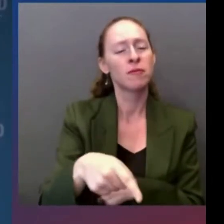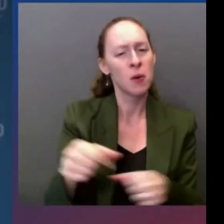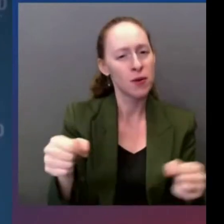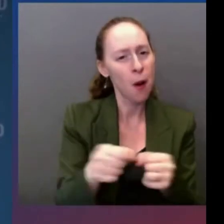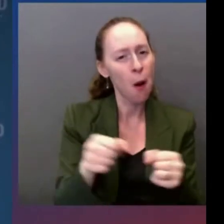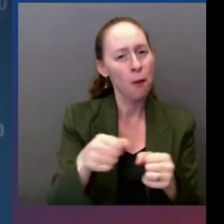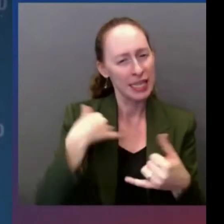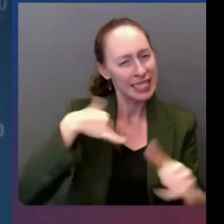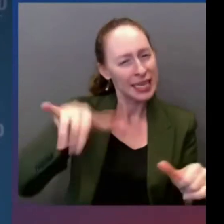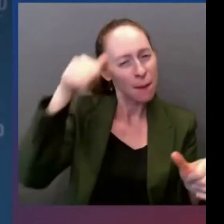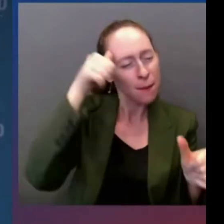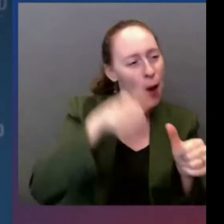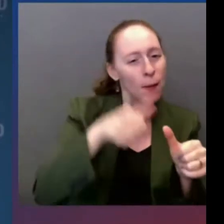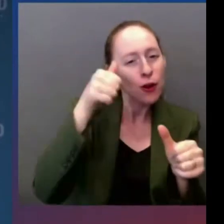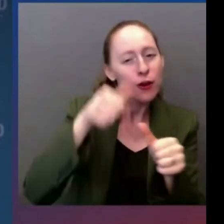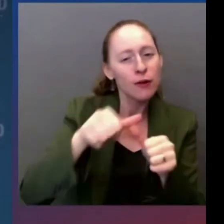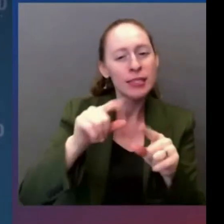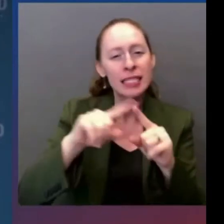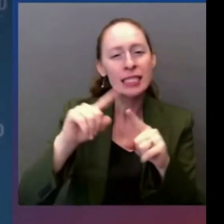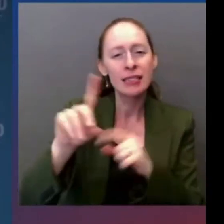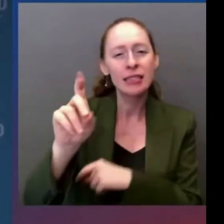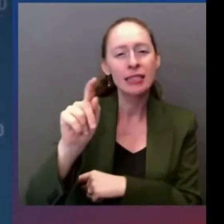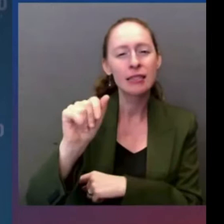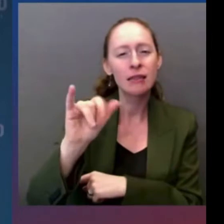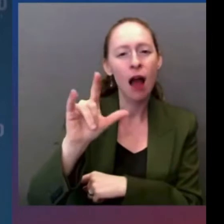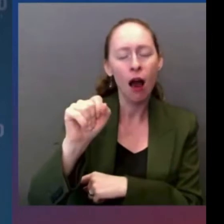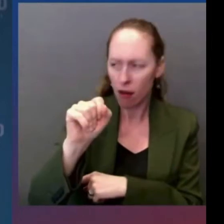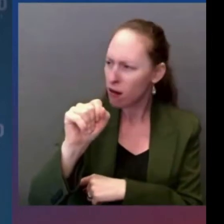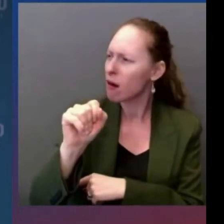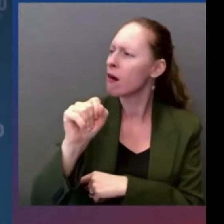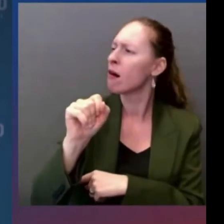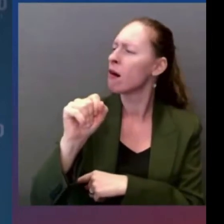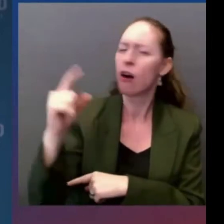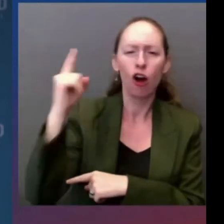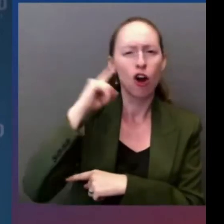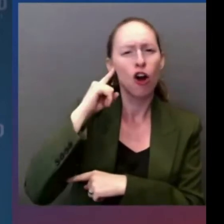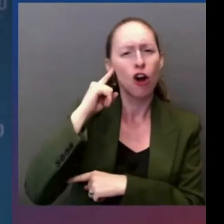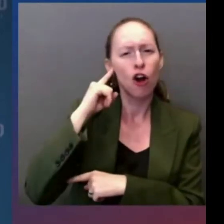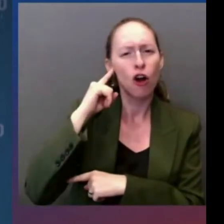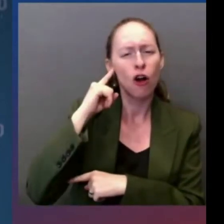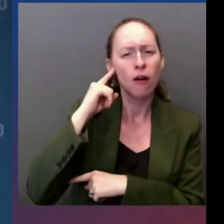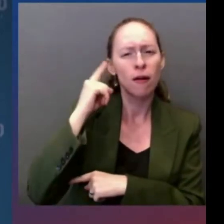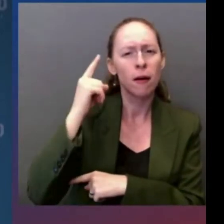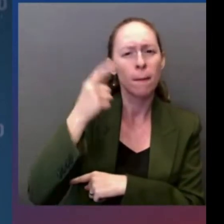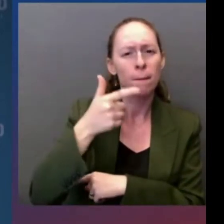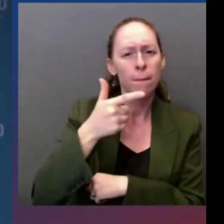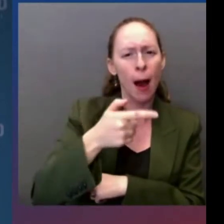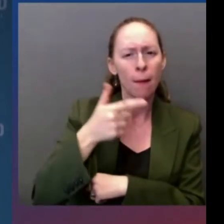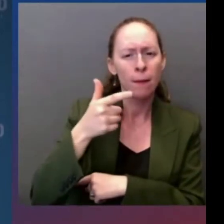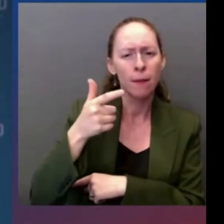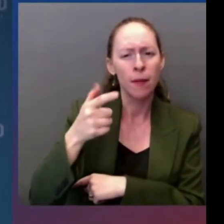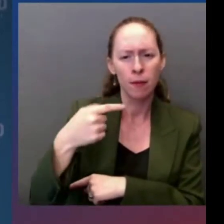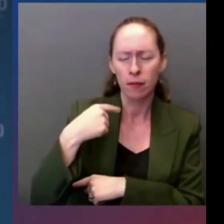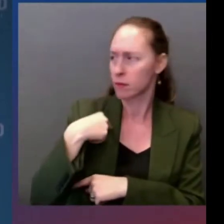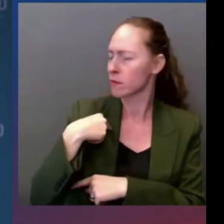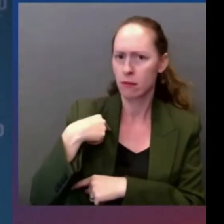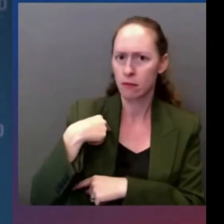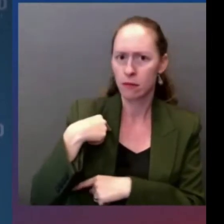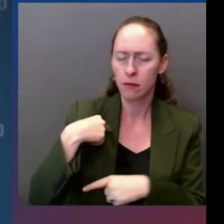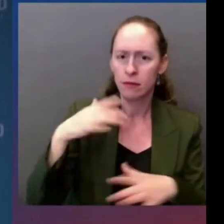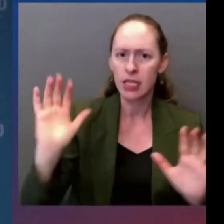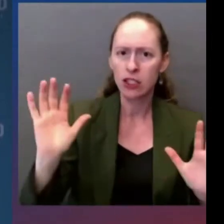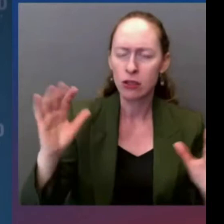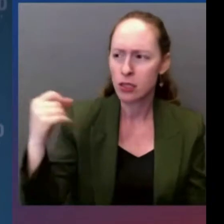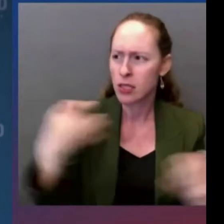I remember the hair jolting up on the back of my neck. I remember panic, a sprint for the emergency exit. I remember